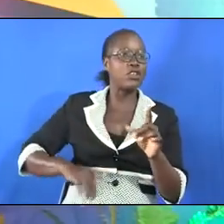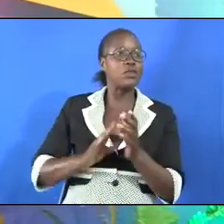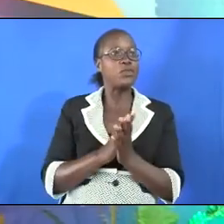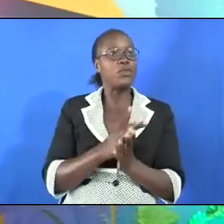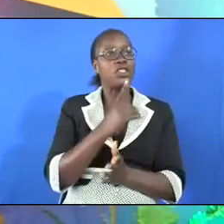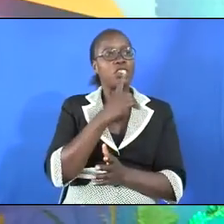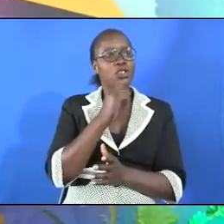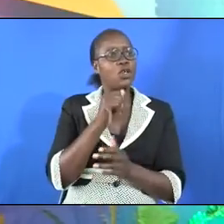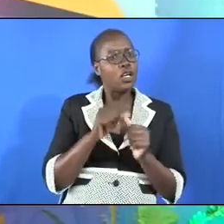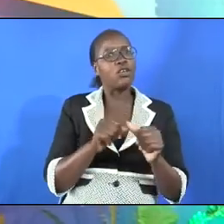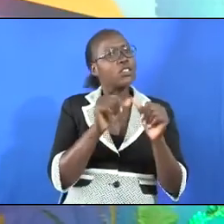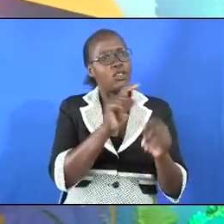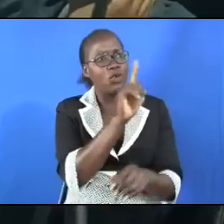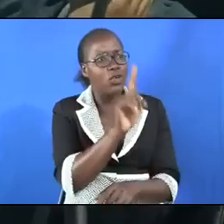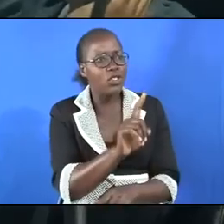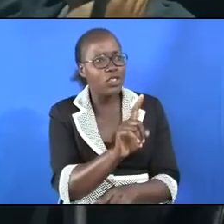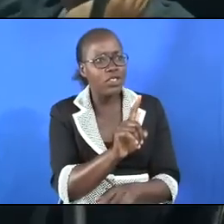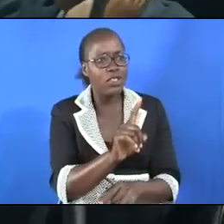So I should go ahead.